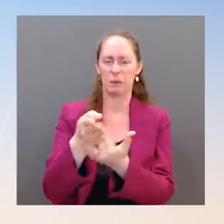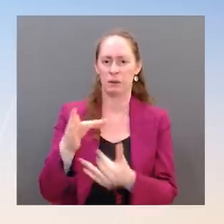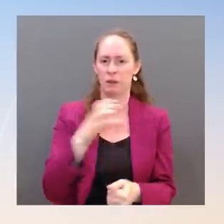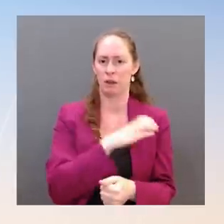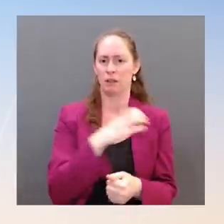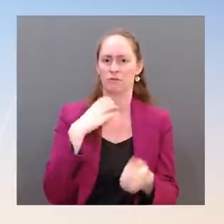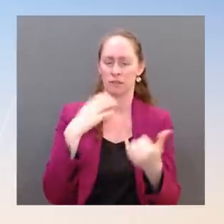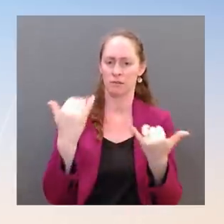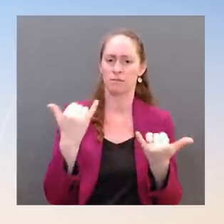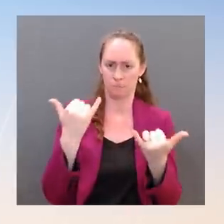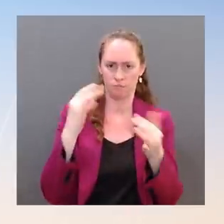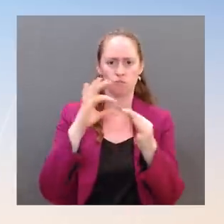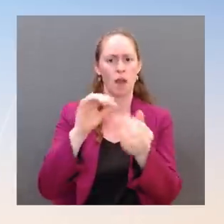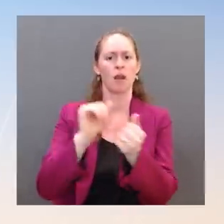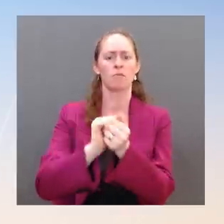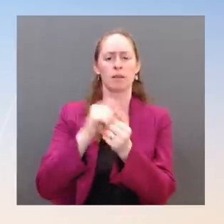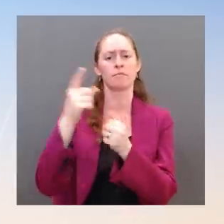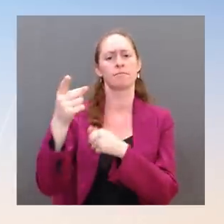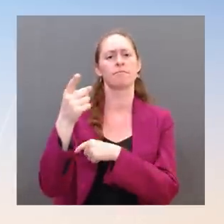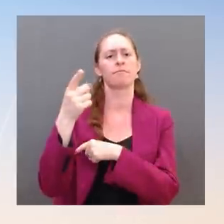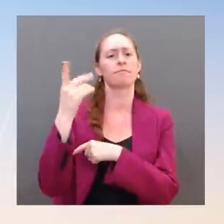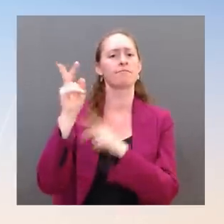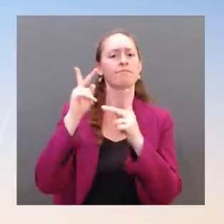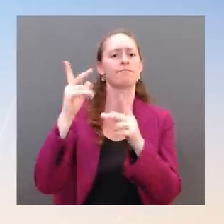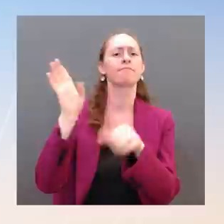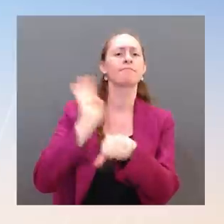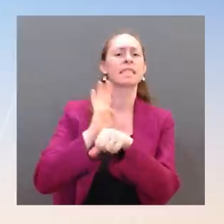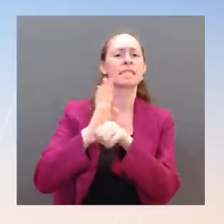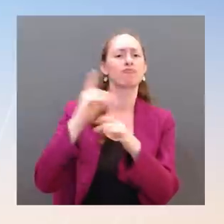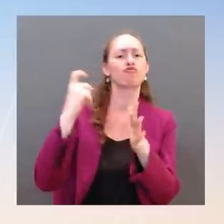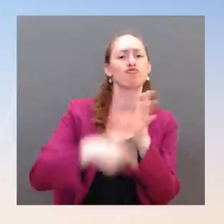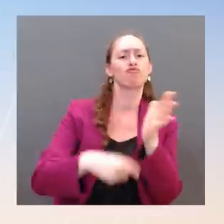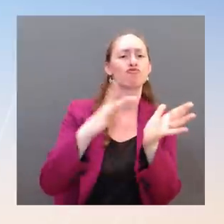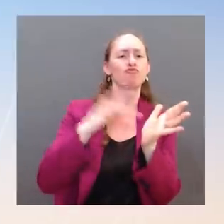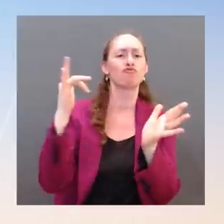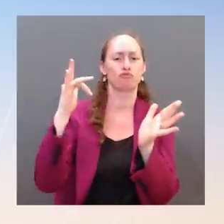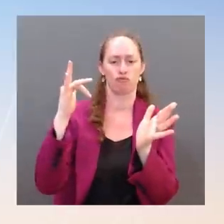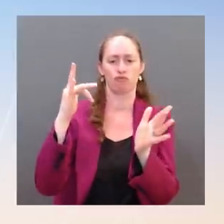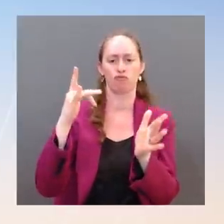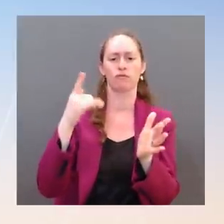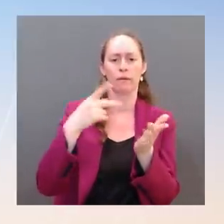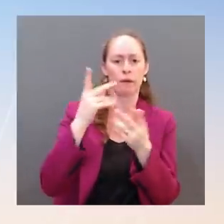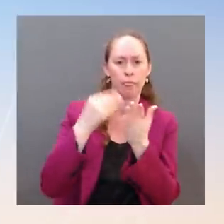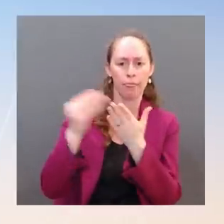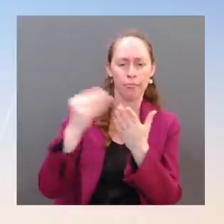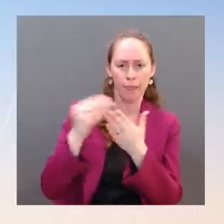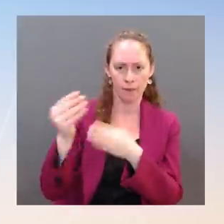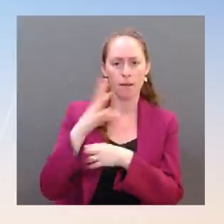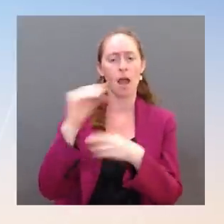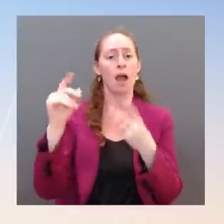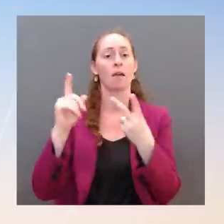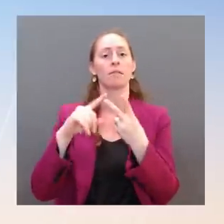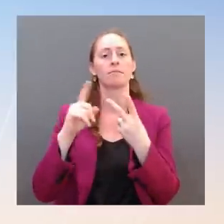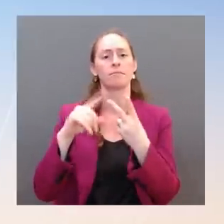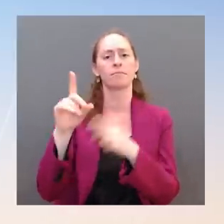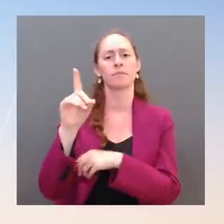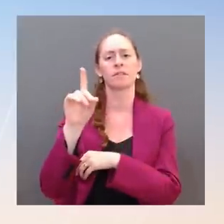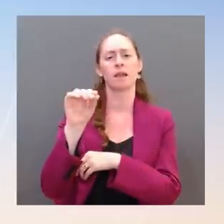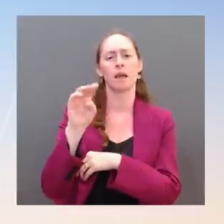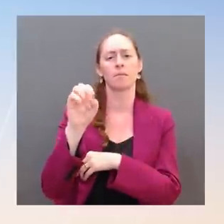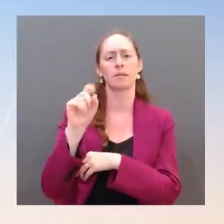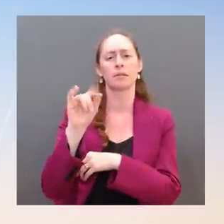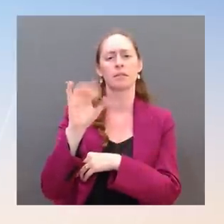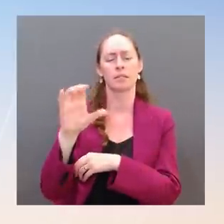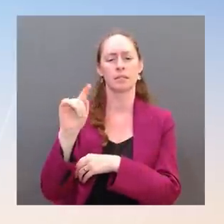is this domestic terrorism legislation. I haven't seen statements of administration policy on either. And I'm wondering how supportive